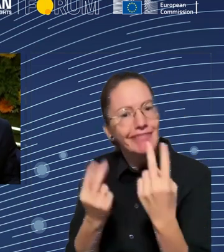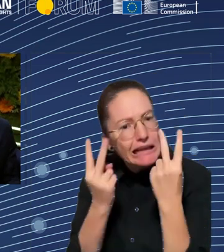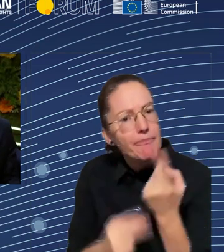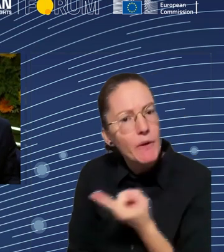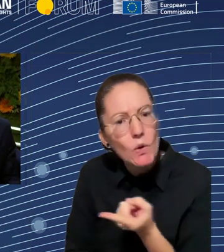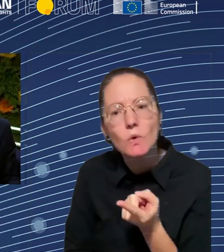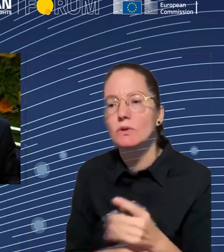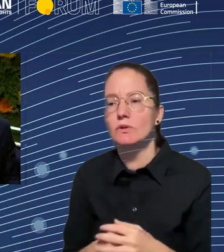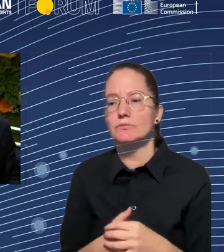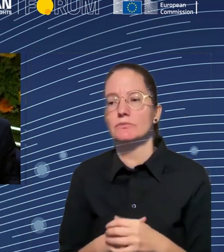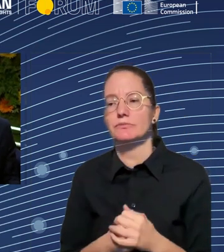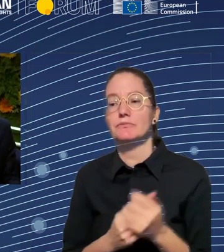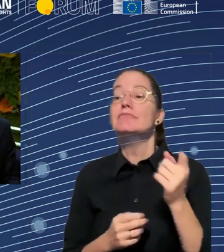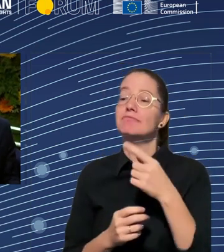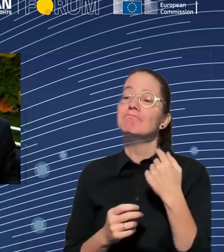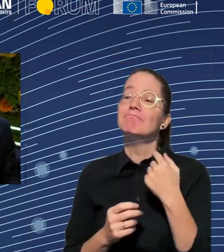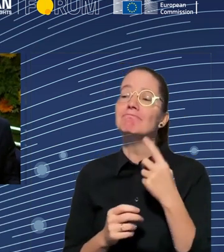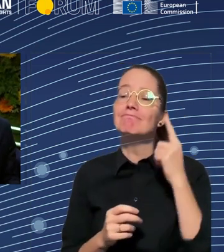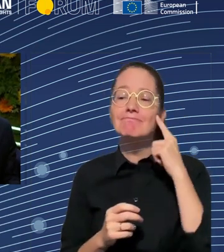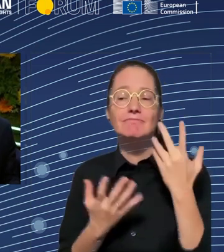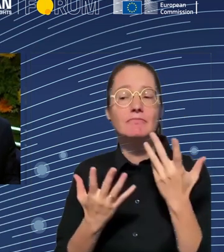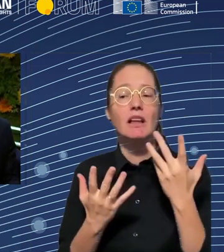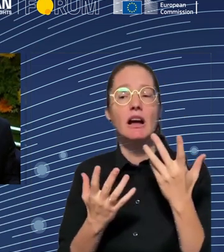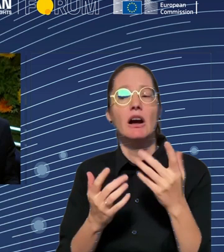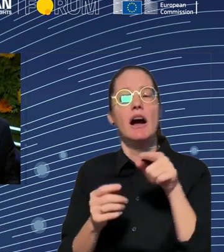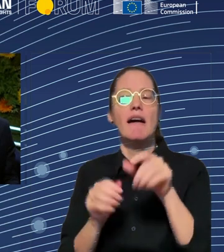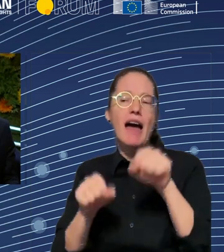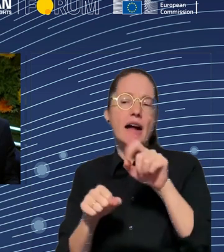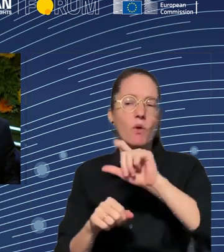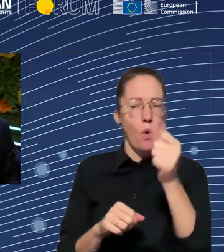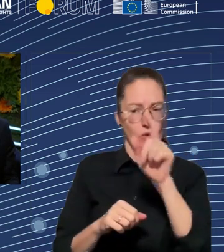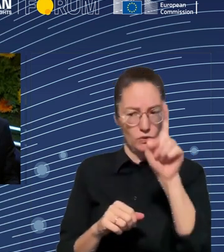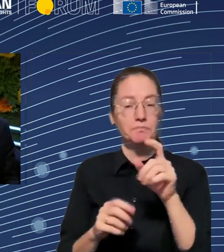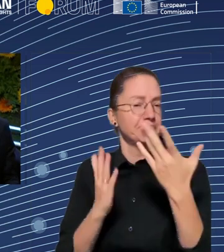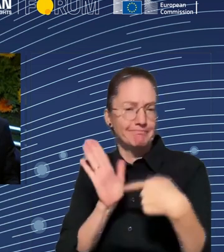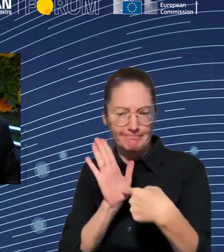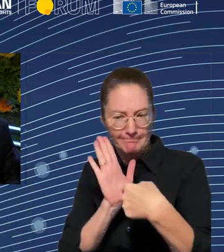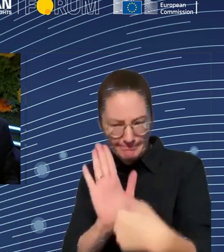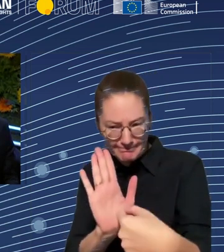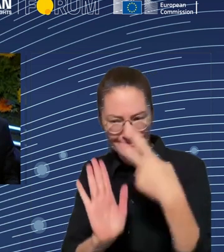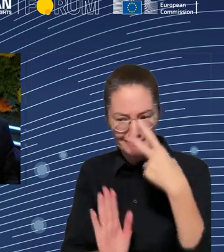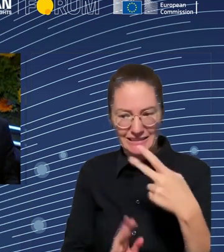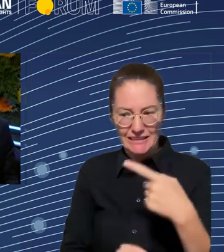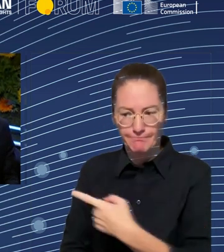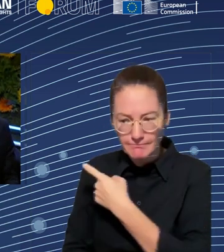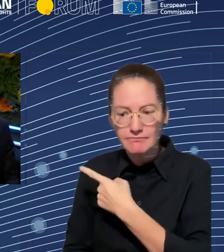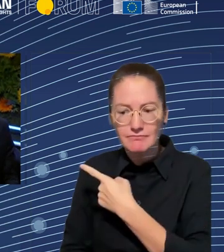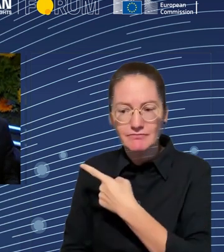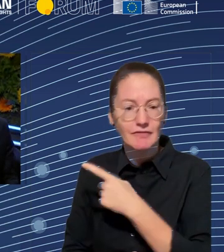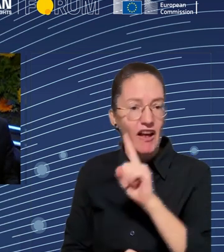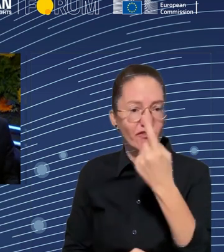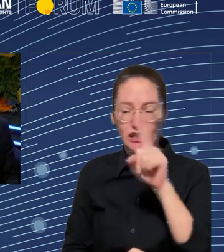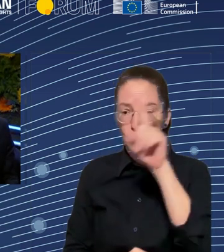first in the ranking, currently, and is AI management able to give people a right to be